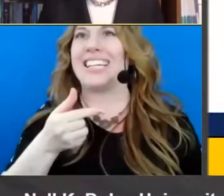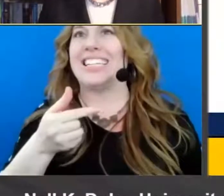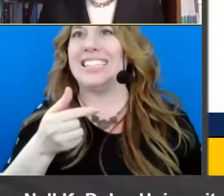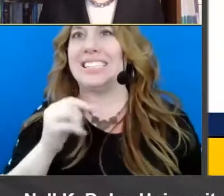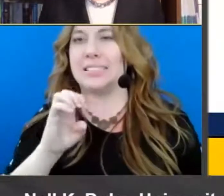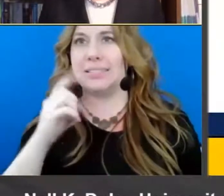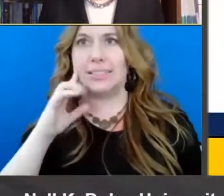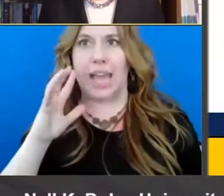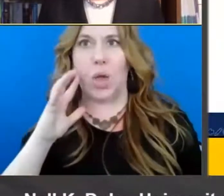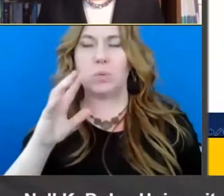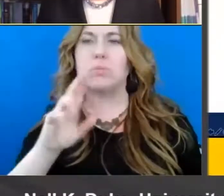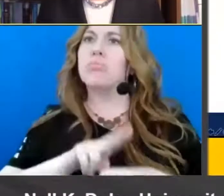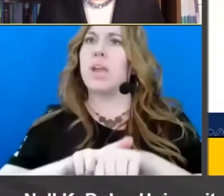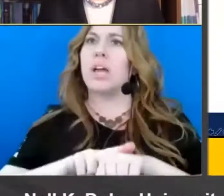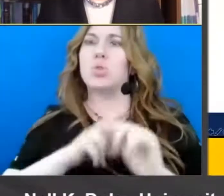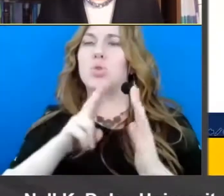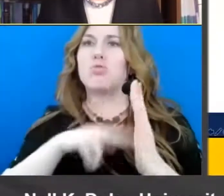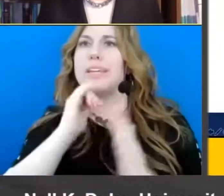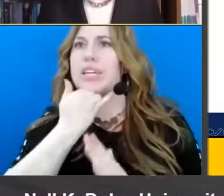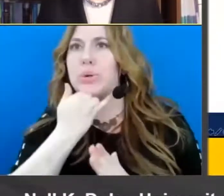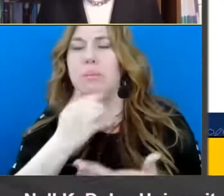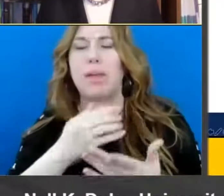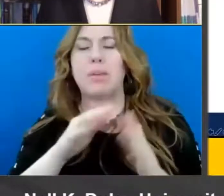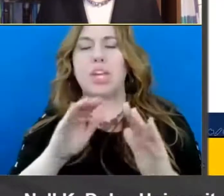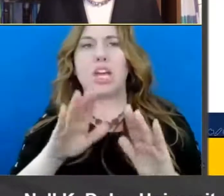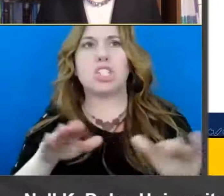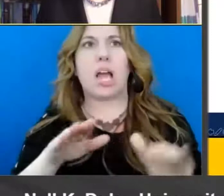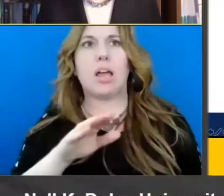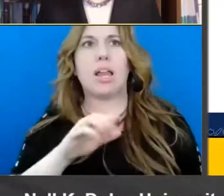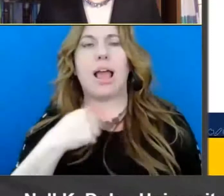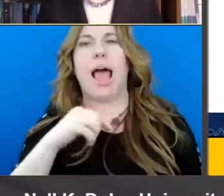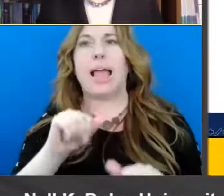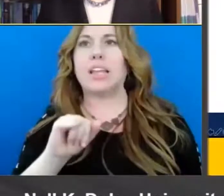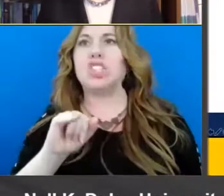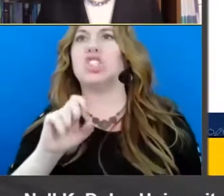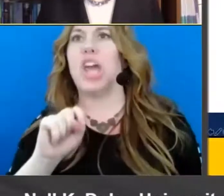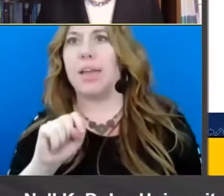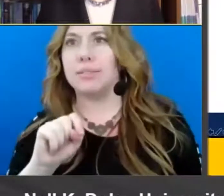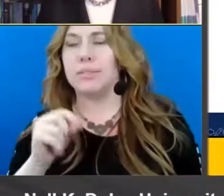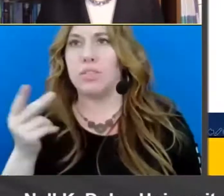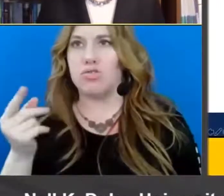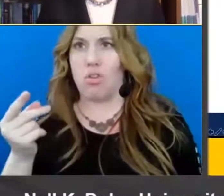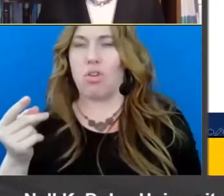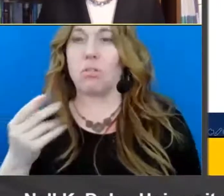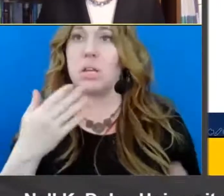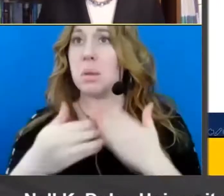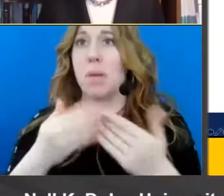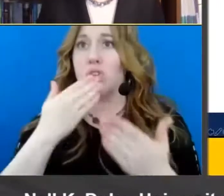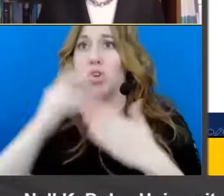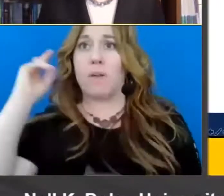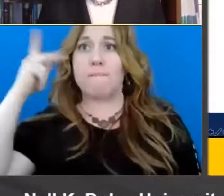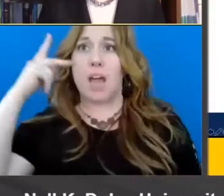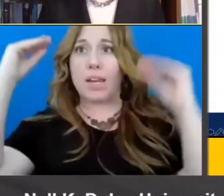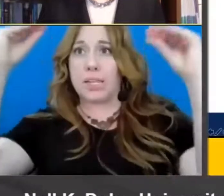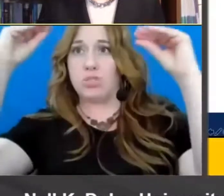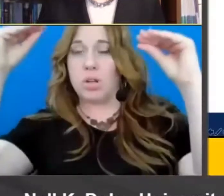natural you know reading error that you could see a child make even if they've had good phonics instruction so what we need them to do is